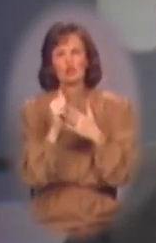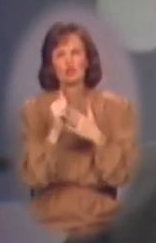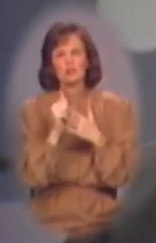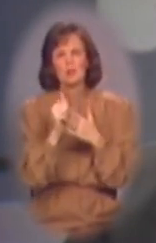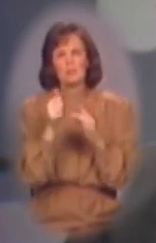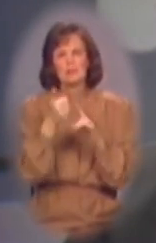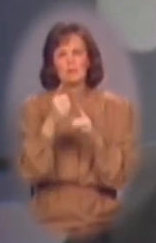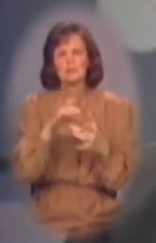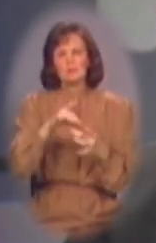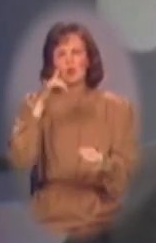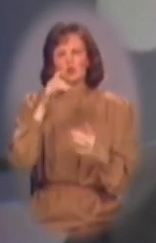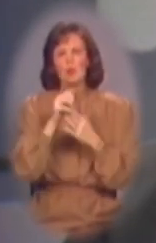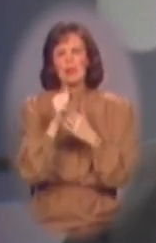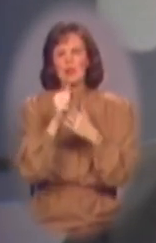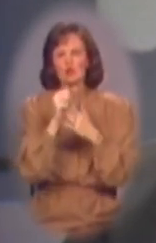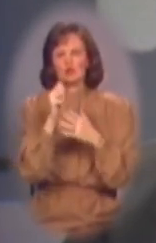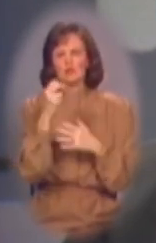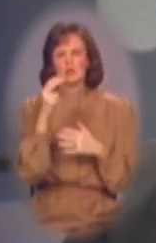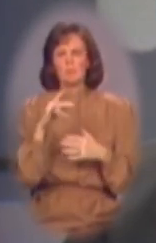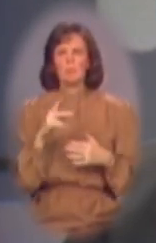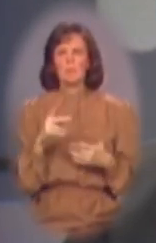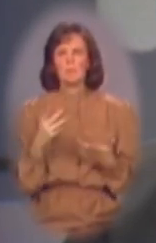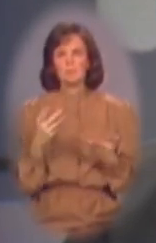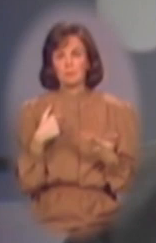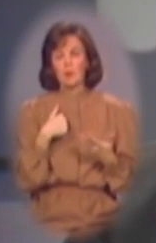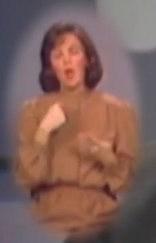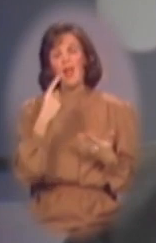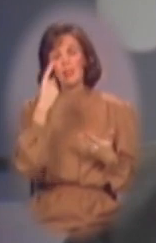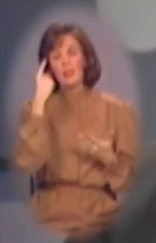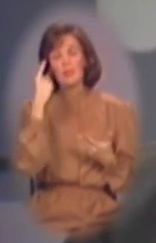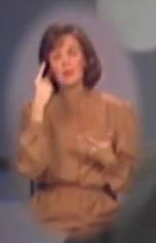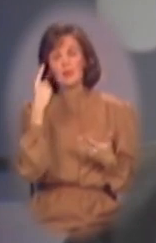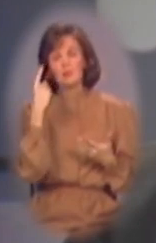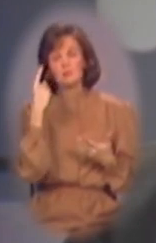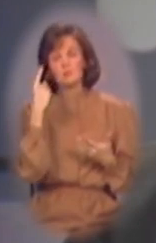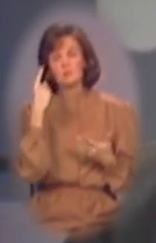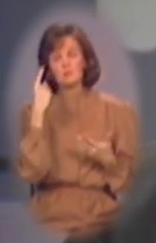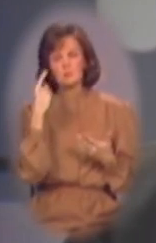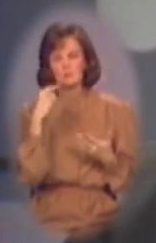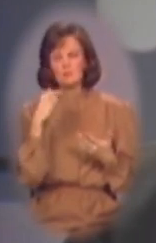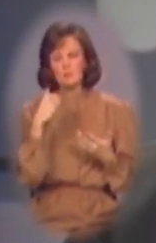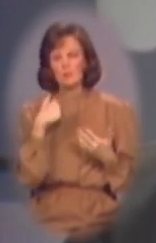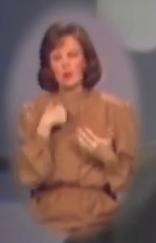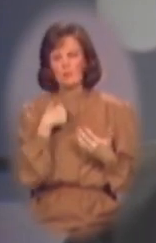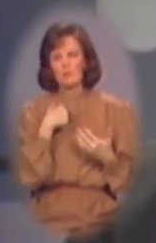spiritual leadership, I think that there are two